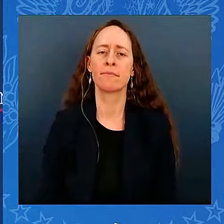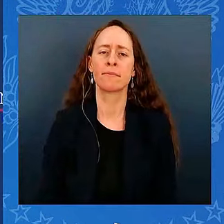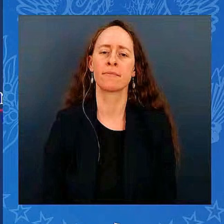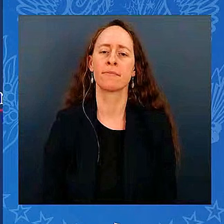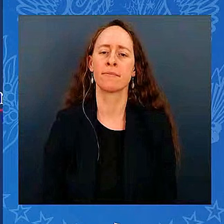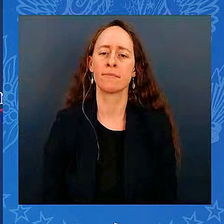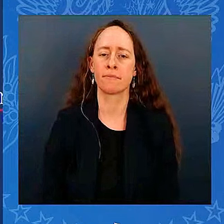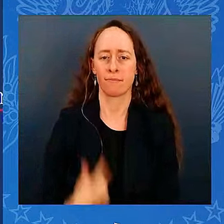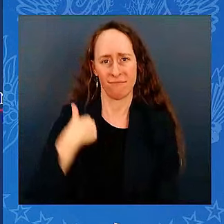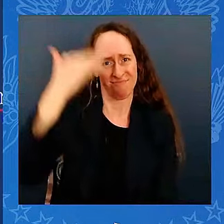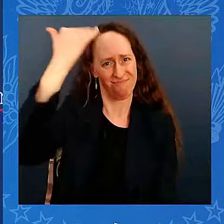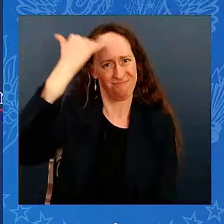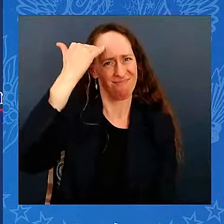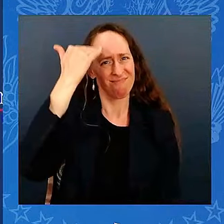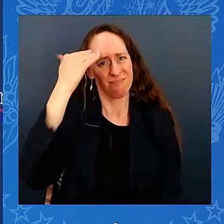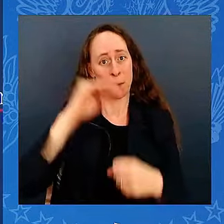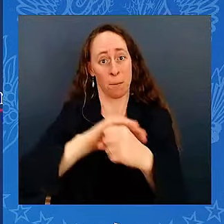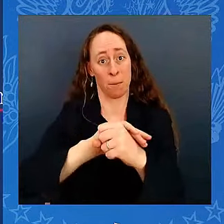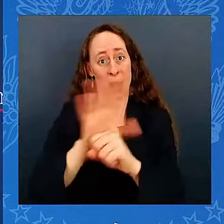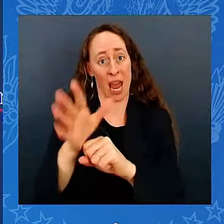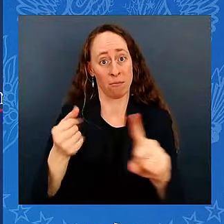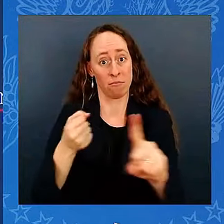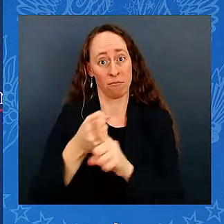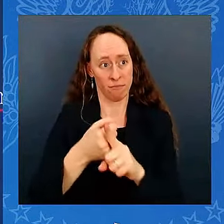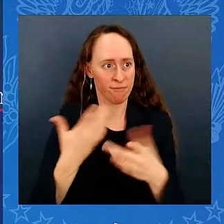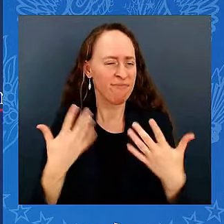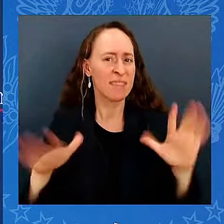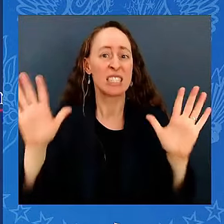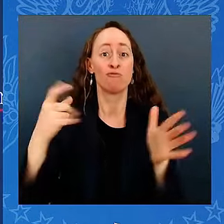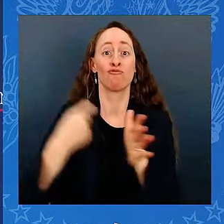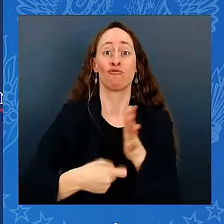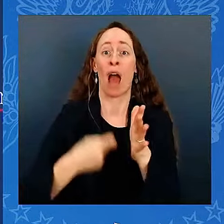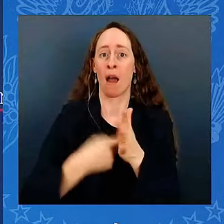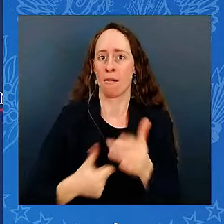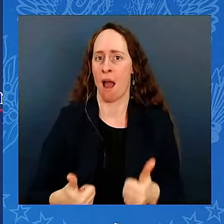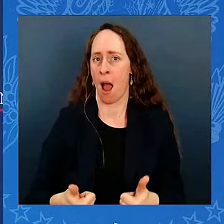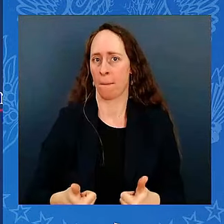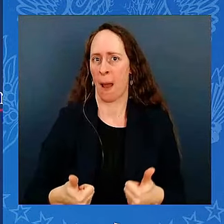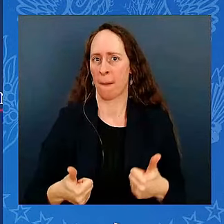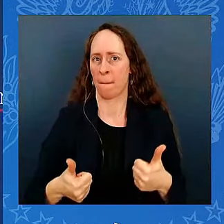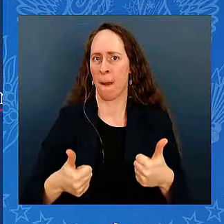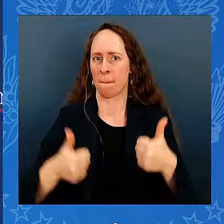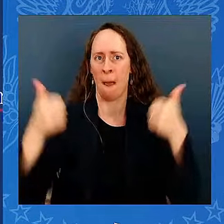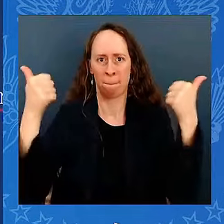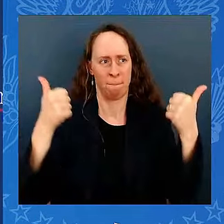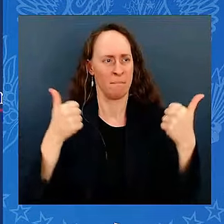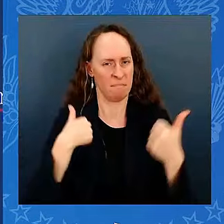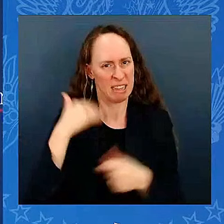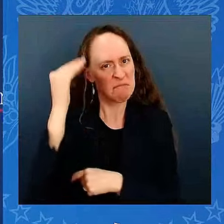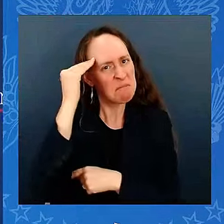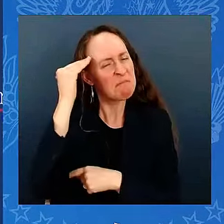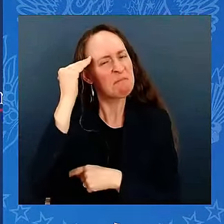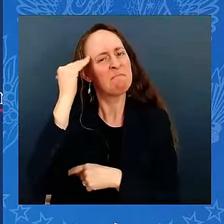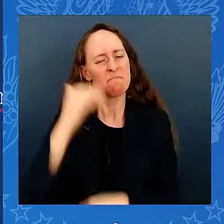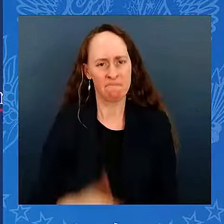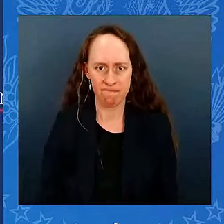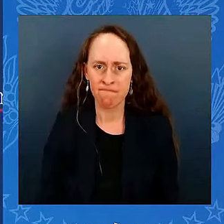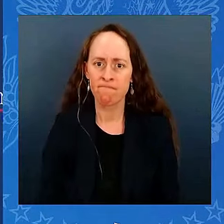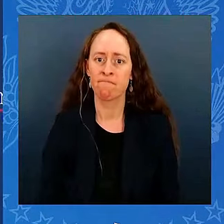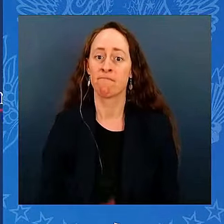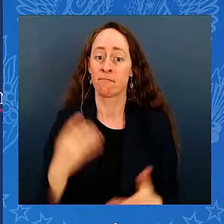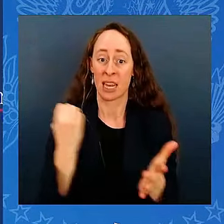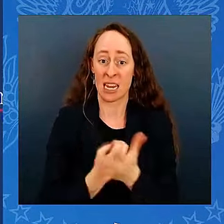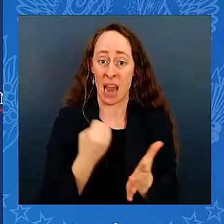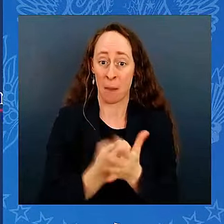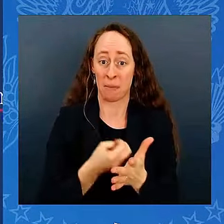all across America and the world — and the country, I should say. And the economy shut down and then opened back